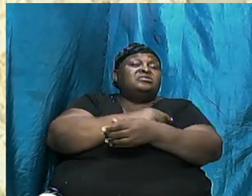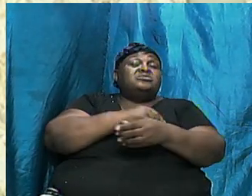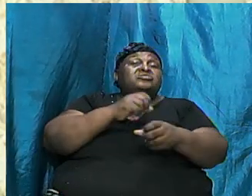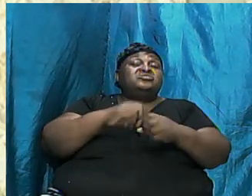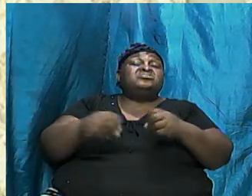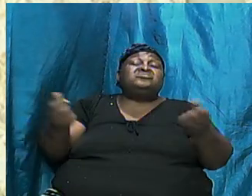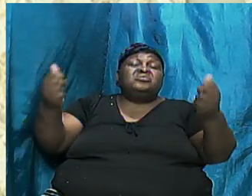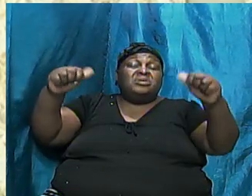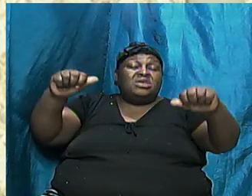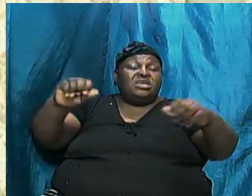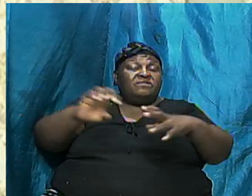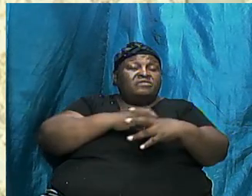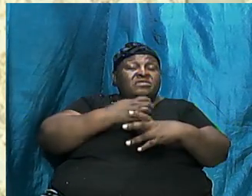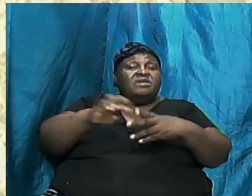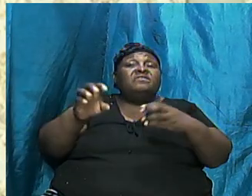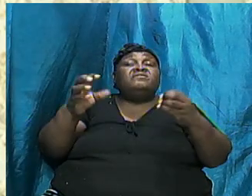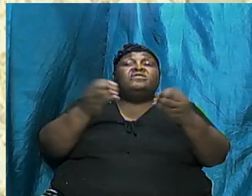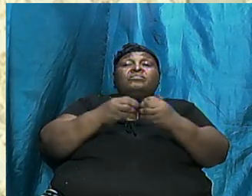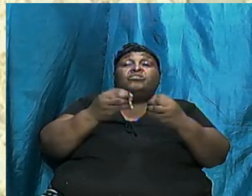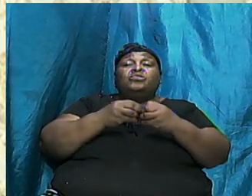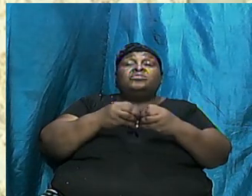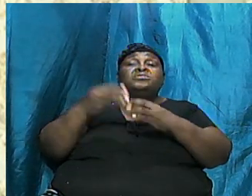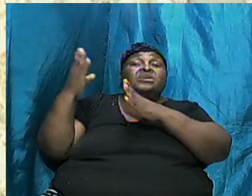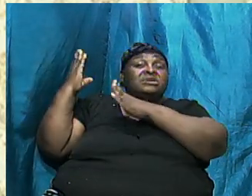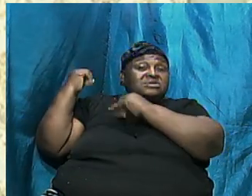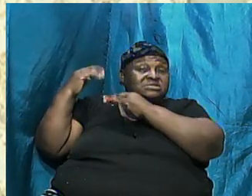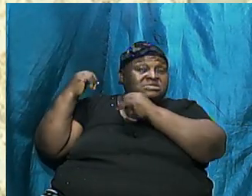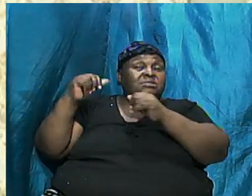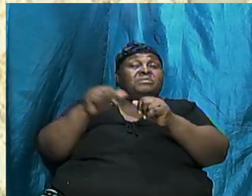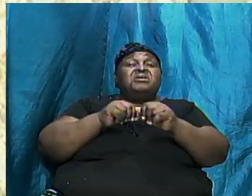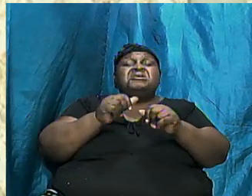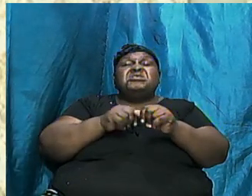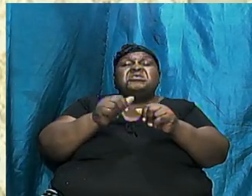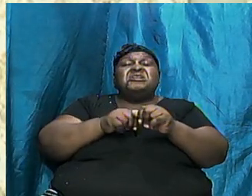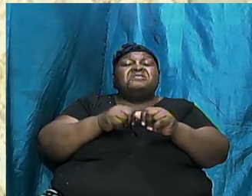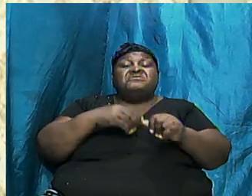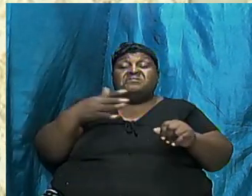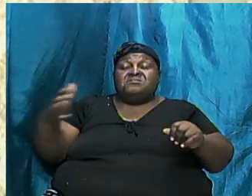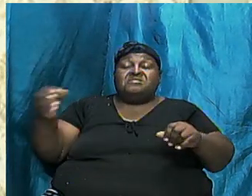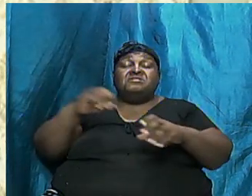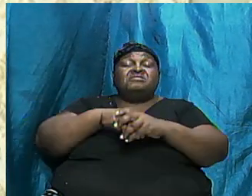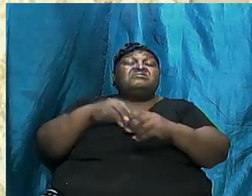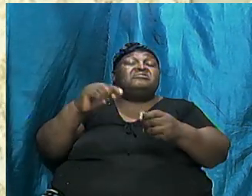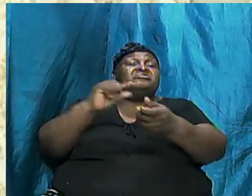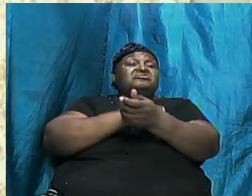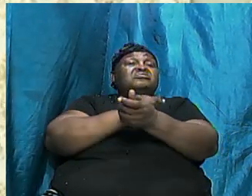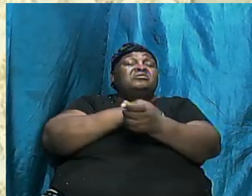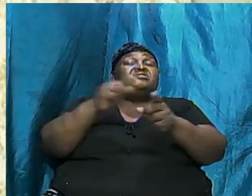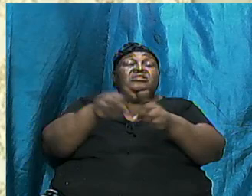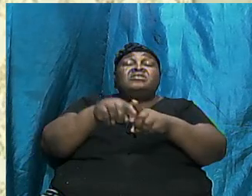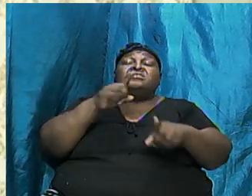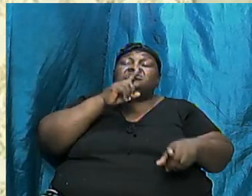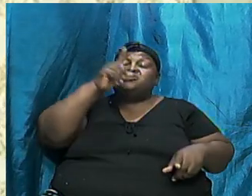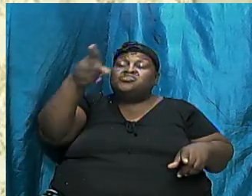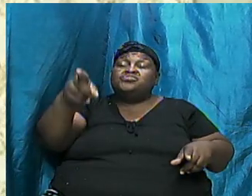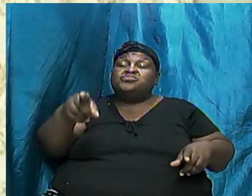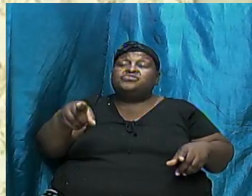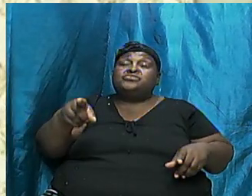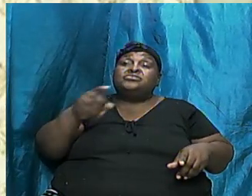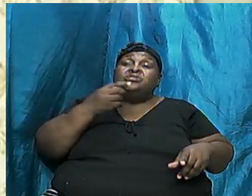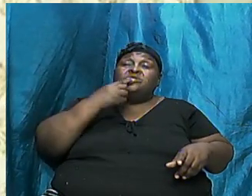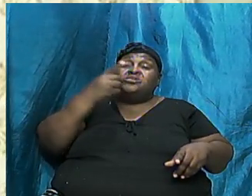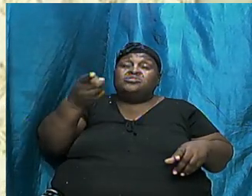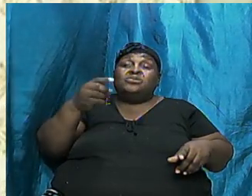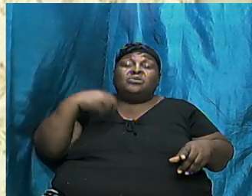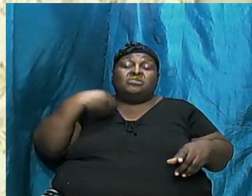able even more to accept every account in Genesis As true and authentic And our